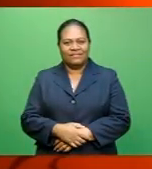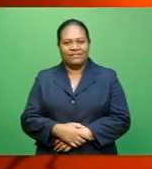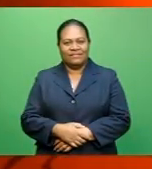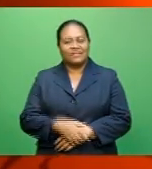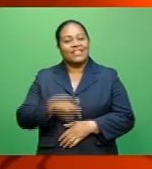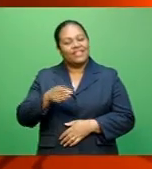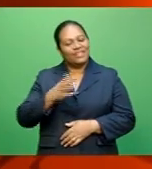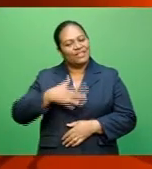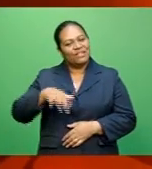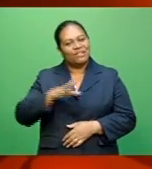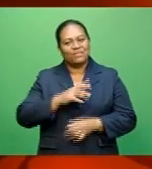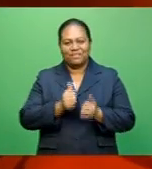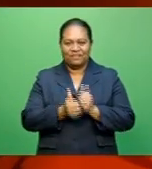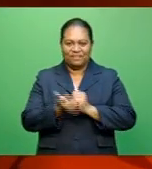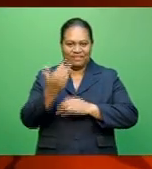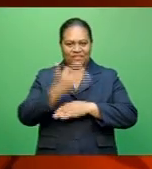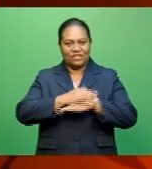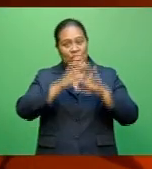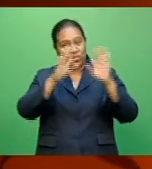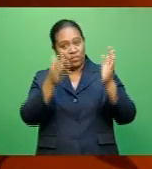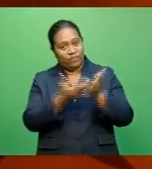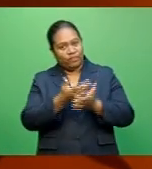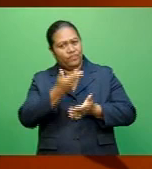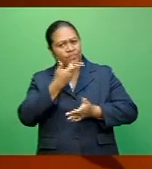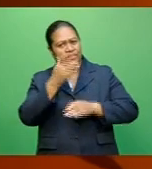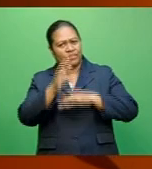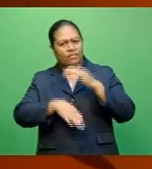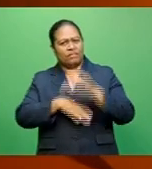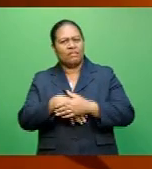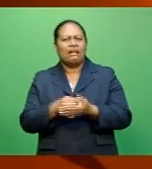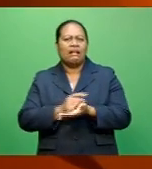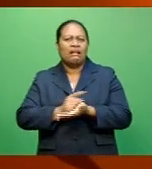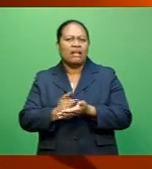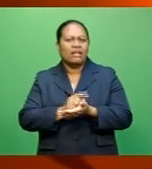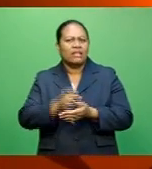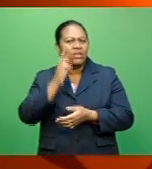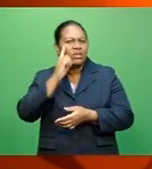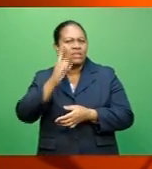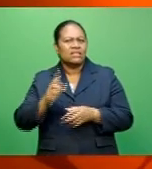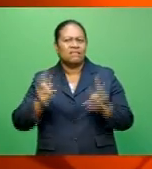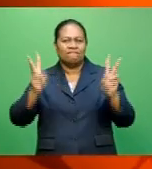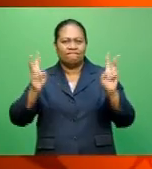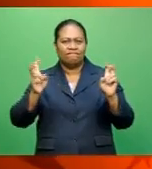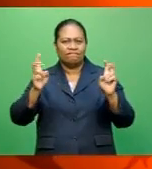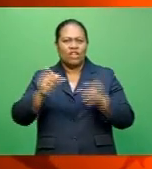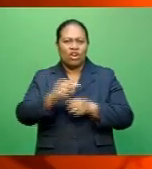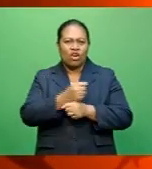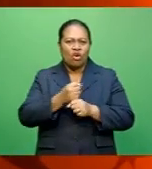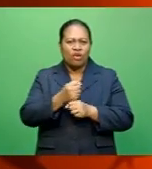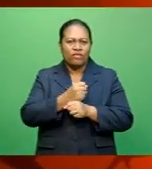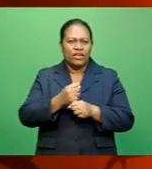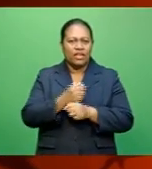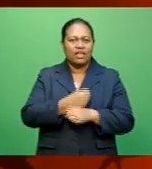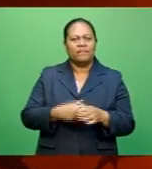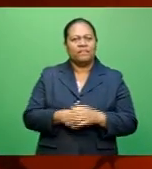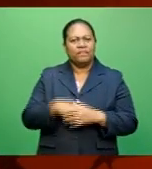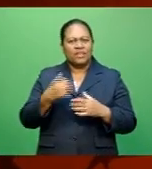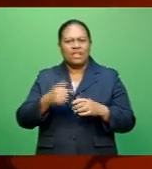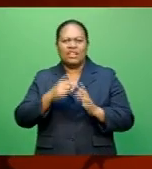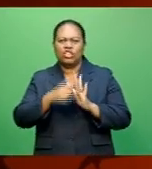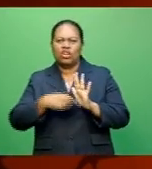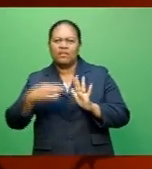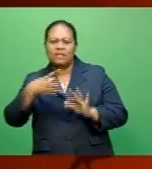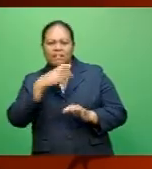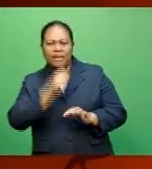That's it from sports tonight in the world of the weird and wonderful later on, the phrase coffee on the go, embodied by a Jordanian man.